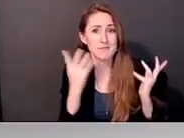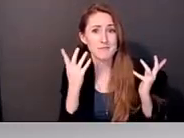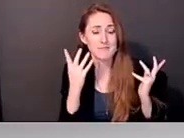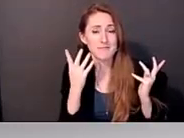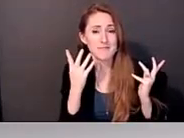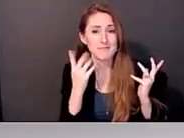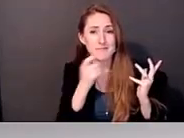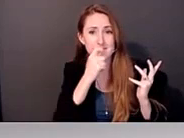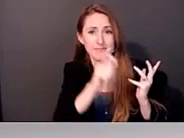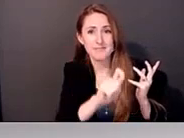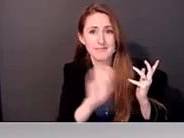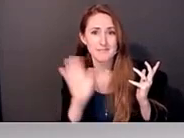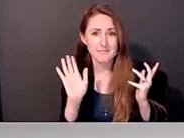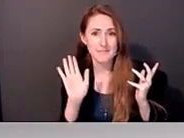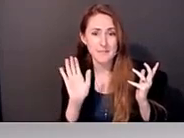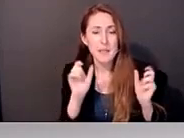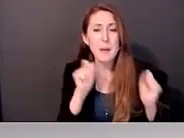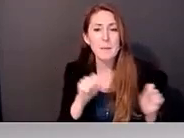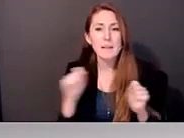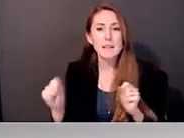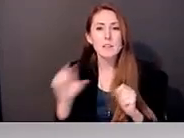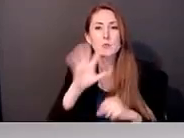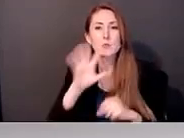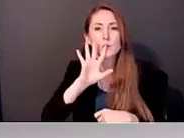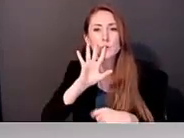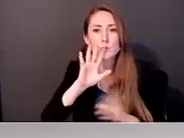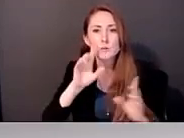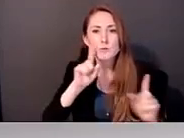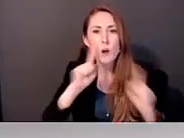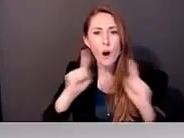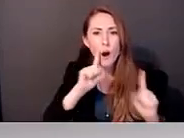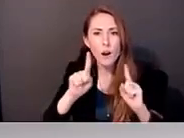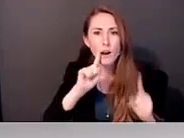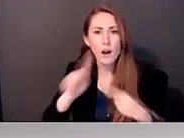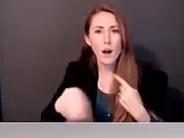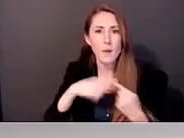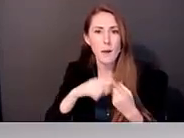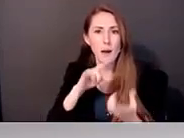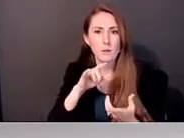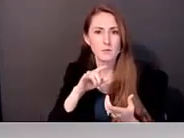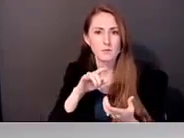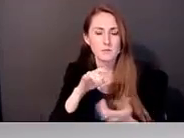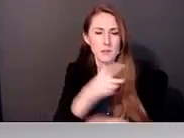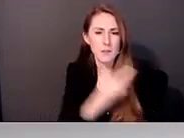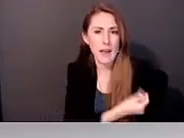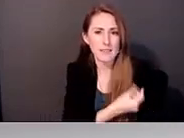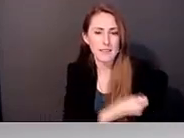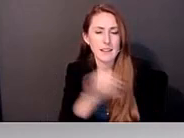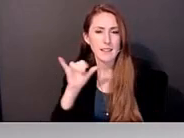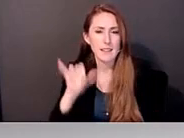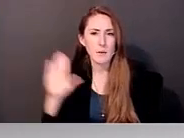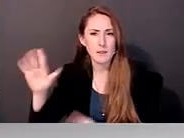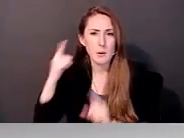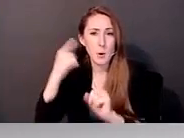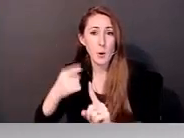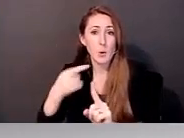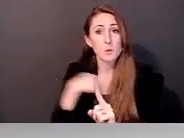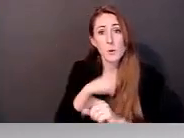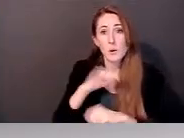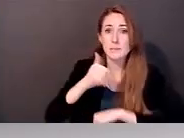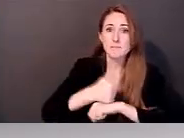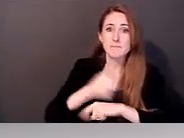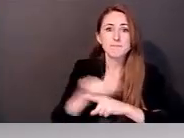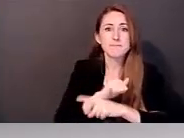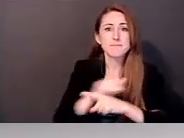Being able to talk about it was their goal. So we ended up putting together an exercise called deep conversations about how